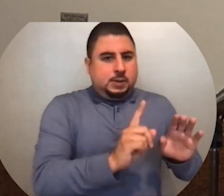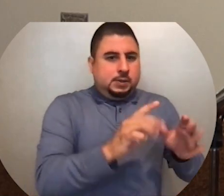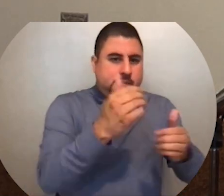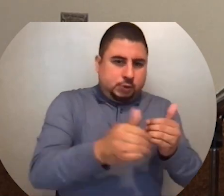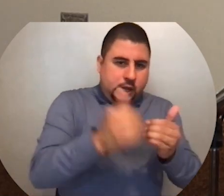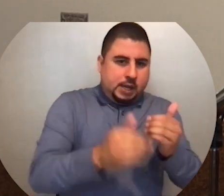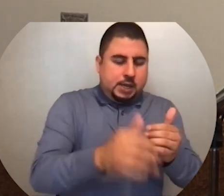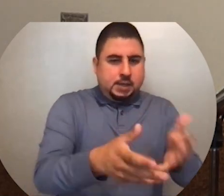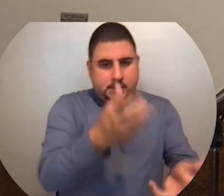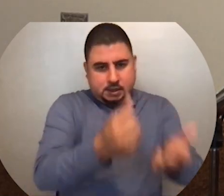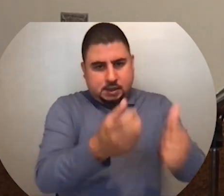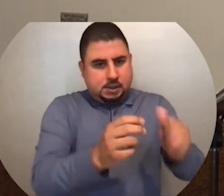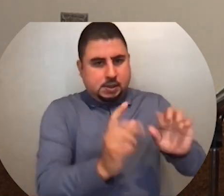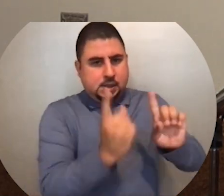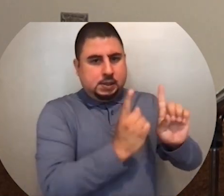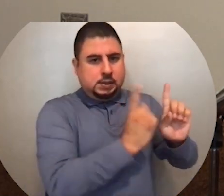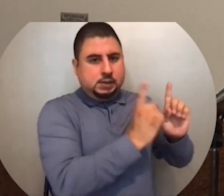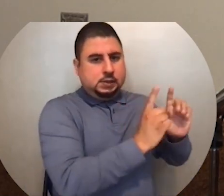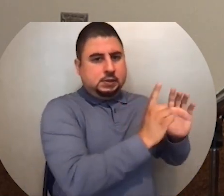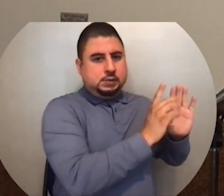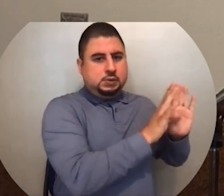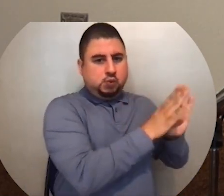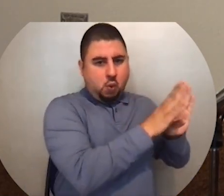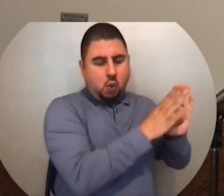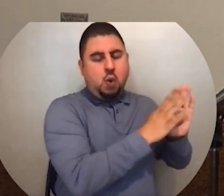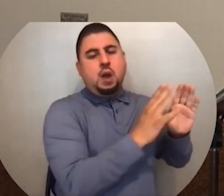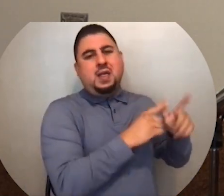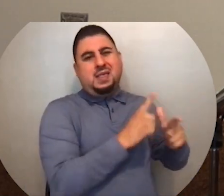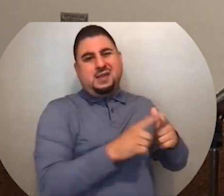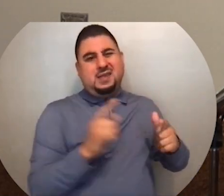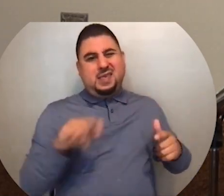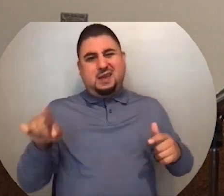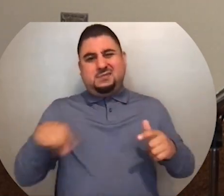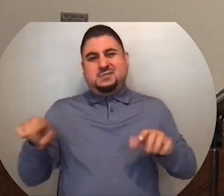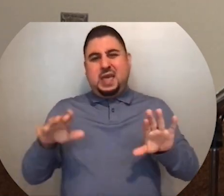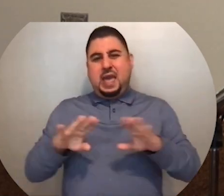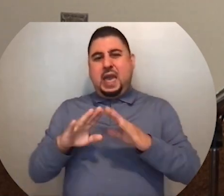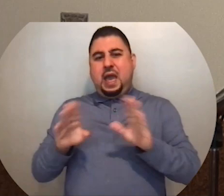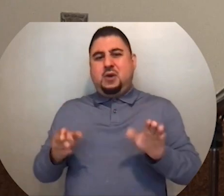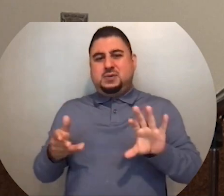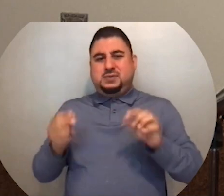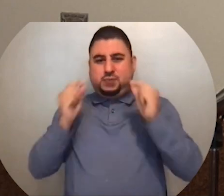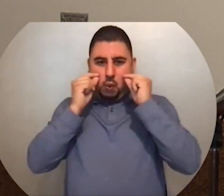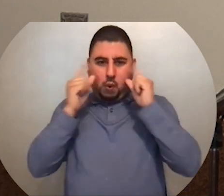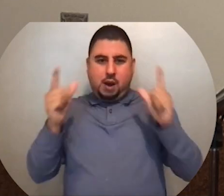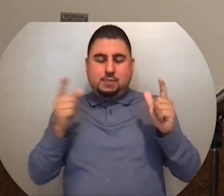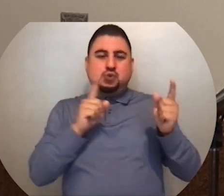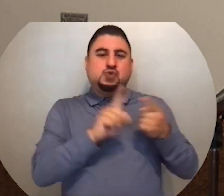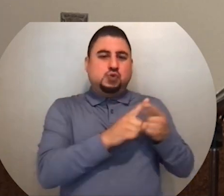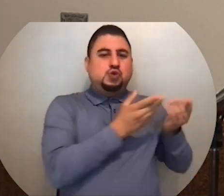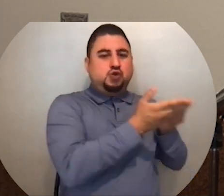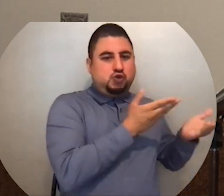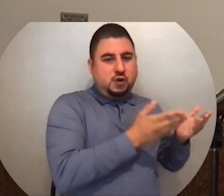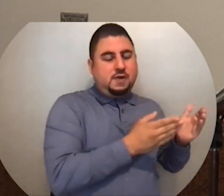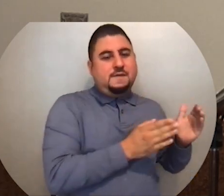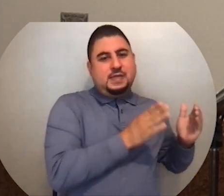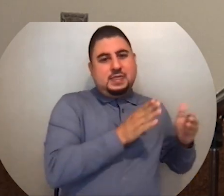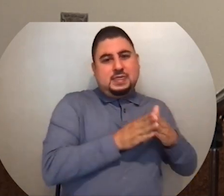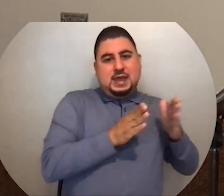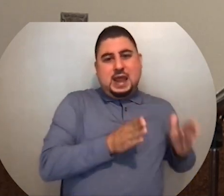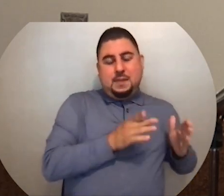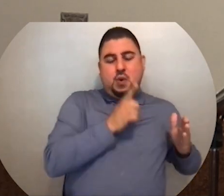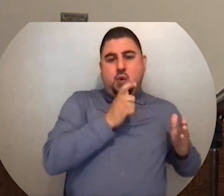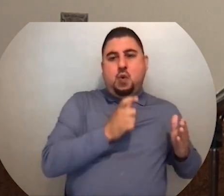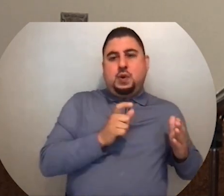to the door, to give to the friend, meant that the whole household, he had to be inconvenienced in order to be able to serve the neighbor who had the friend who was